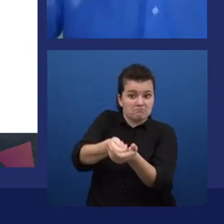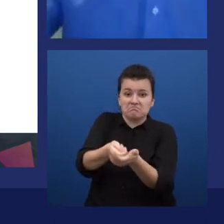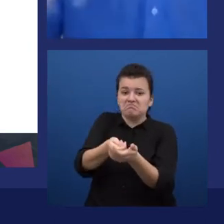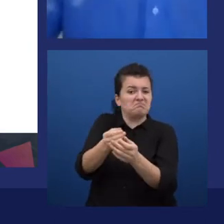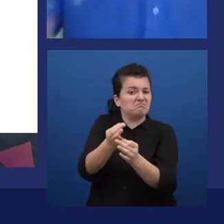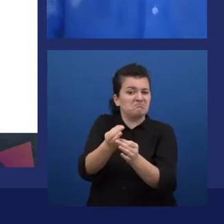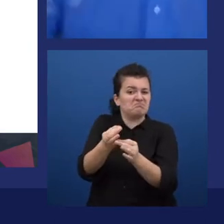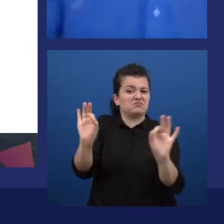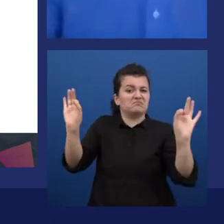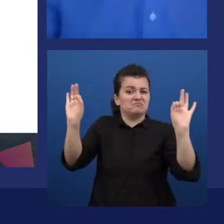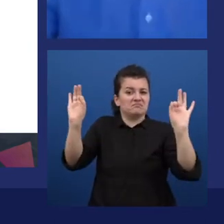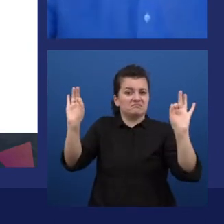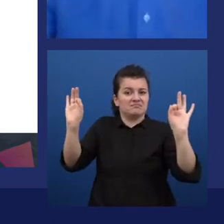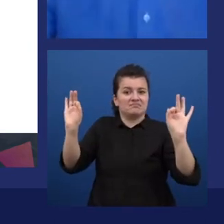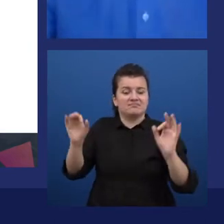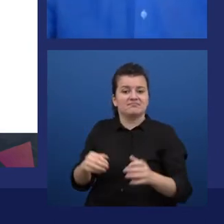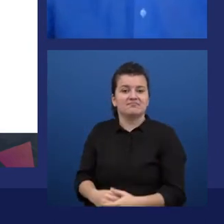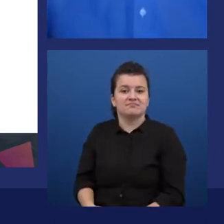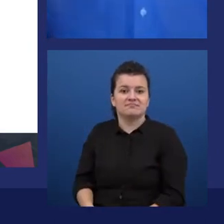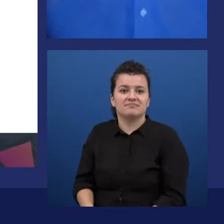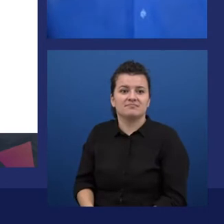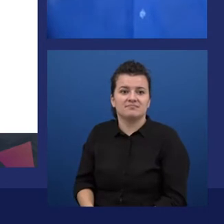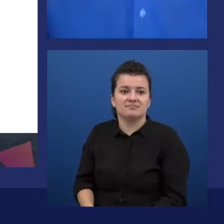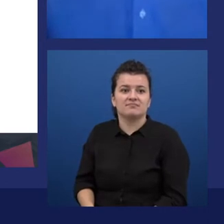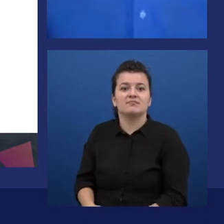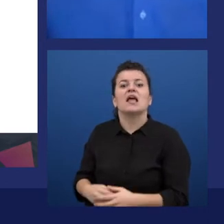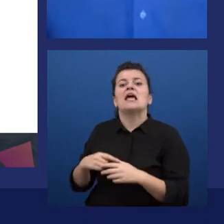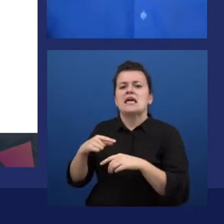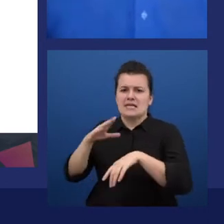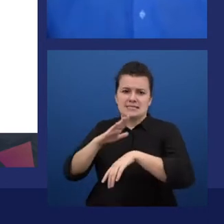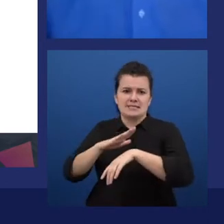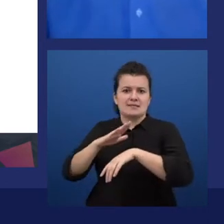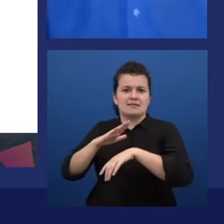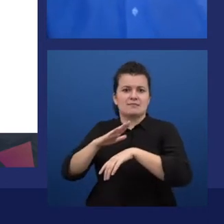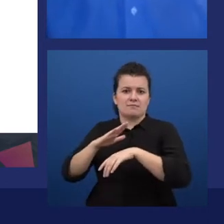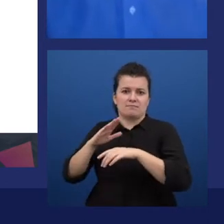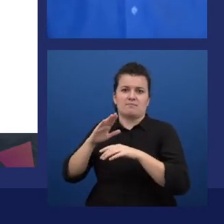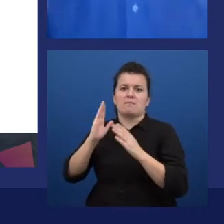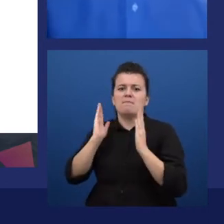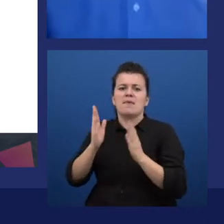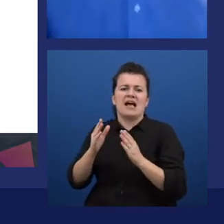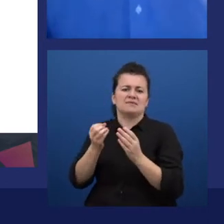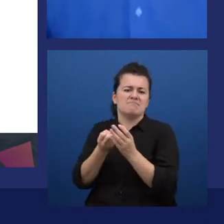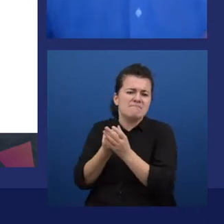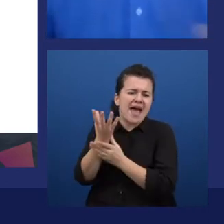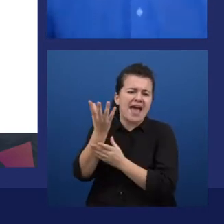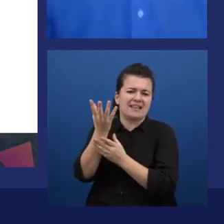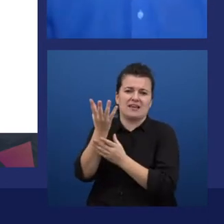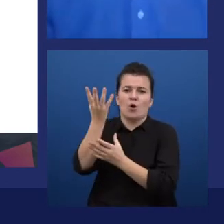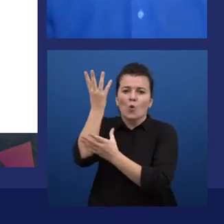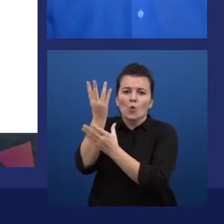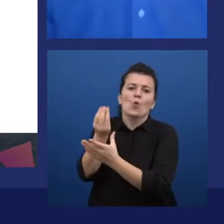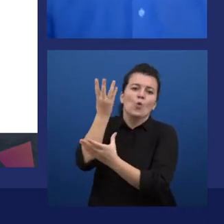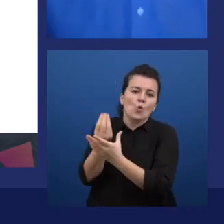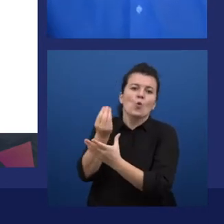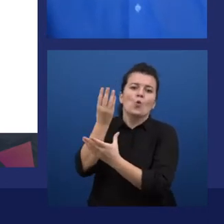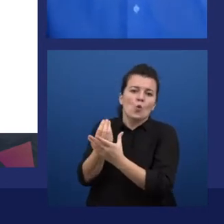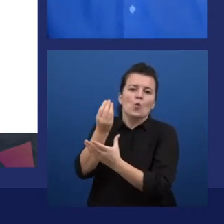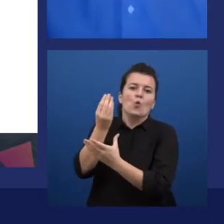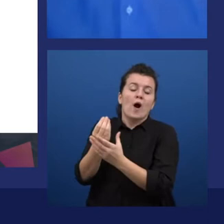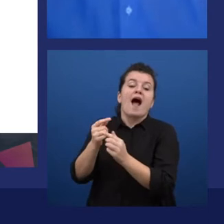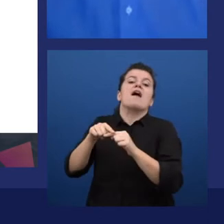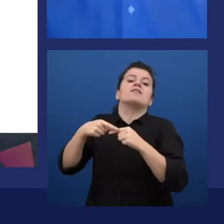You start paying for the services after a significant volume of data. And this is great to enable developers